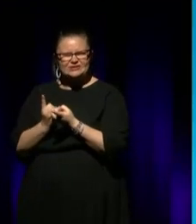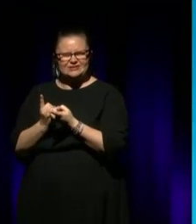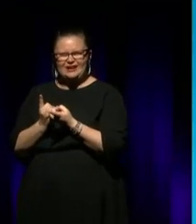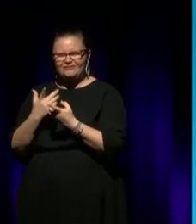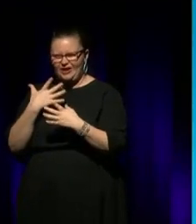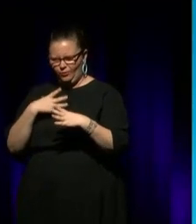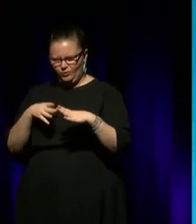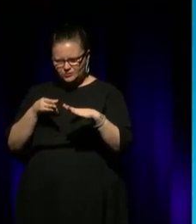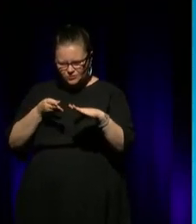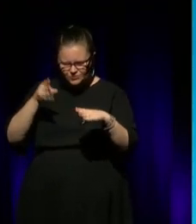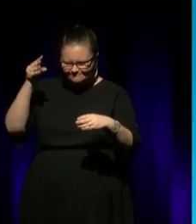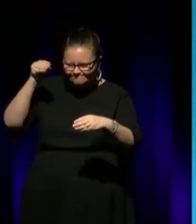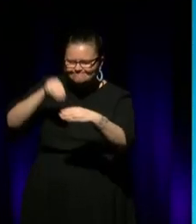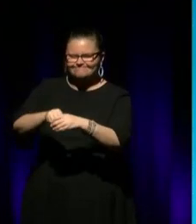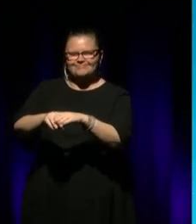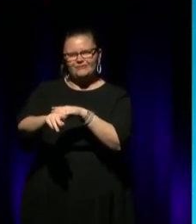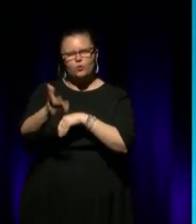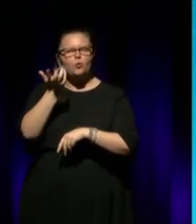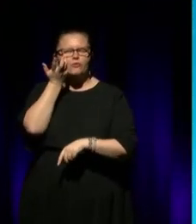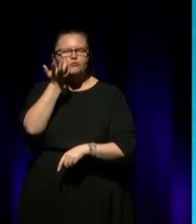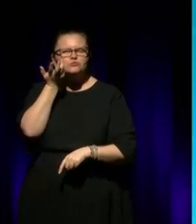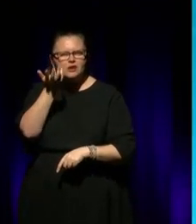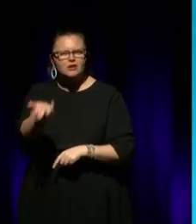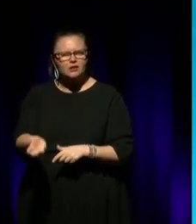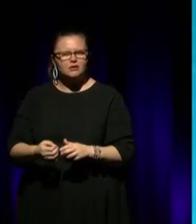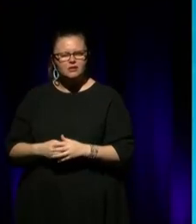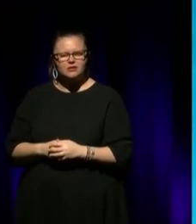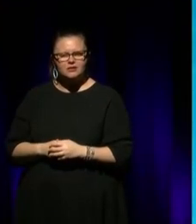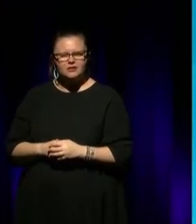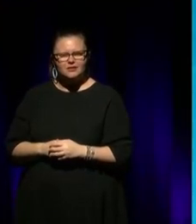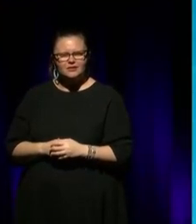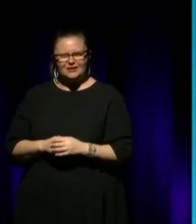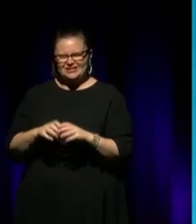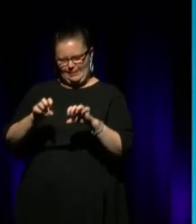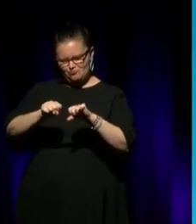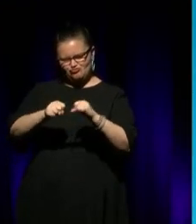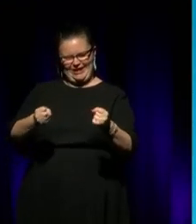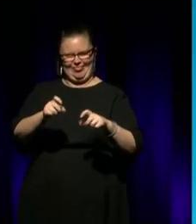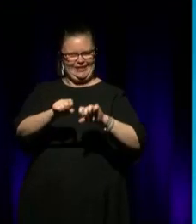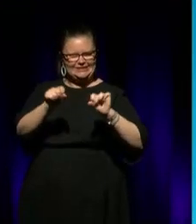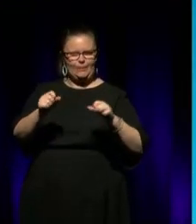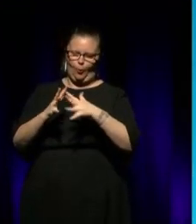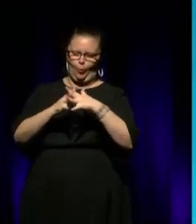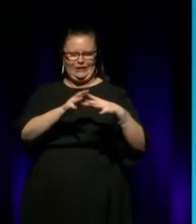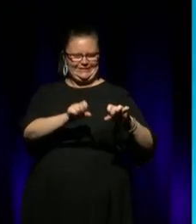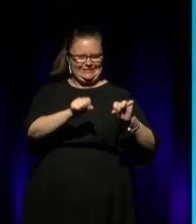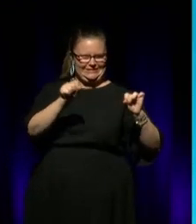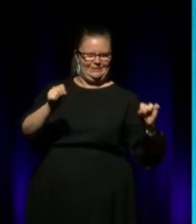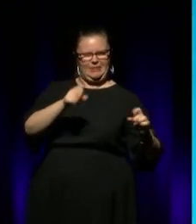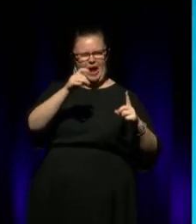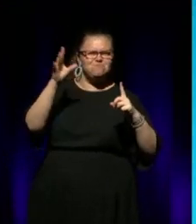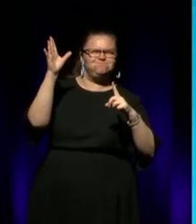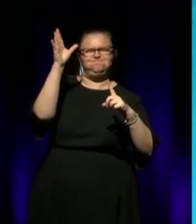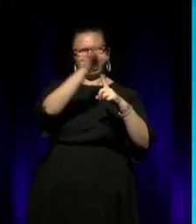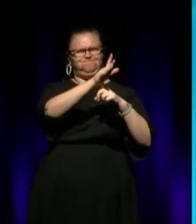society for the future, you know, is breaking down the system, Western system, supremacist system.